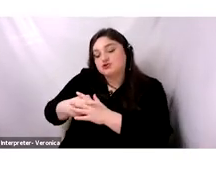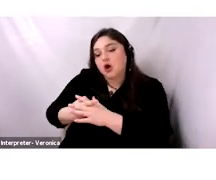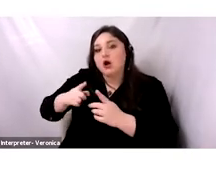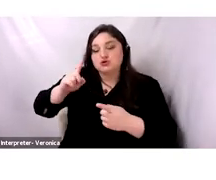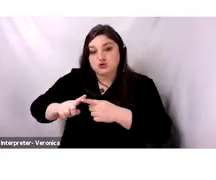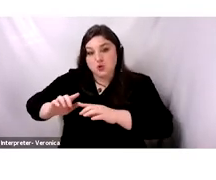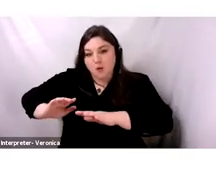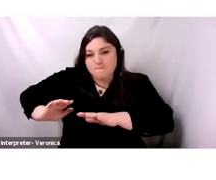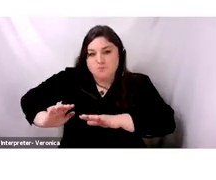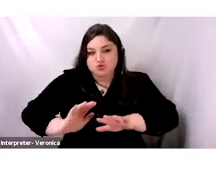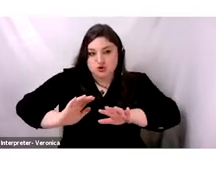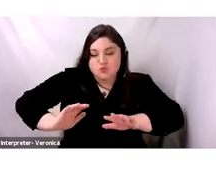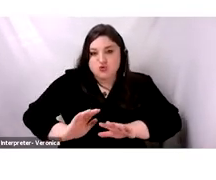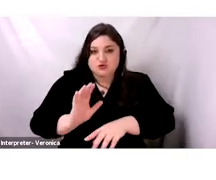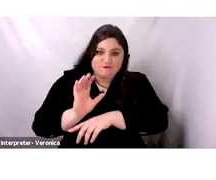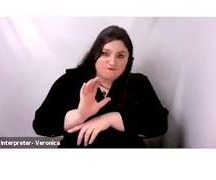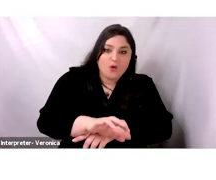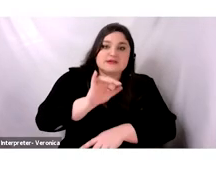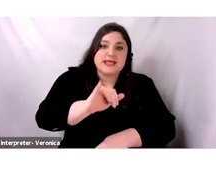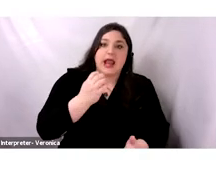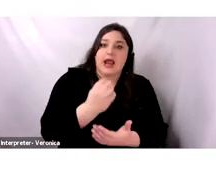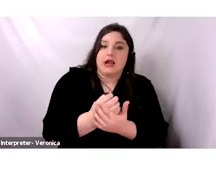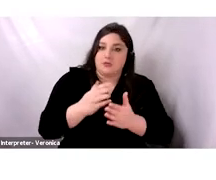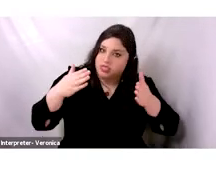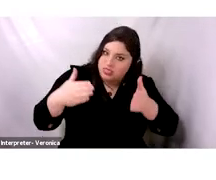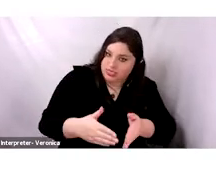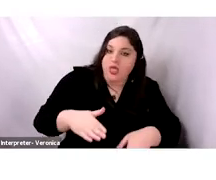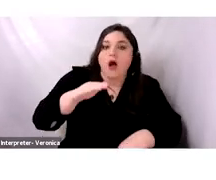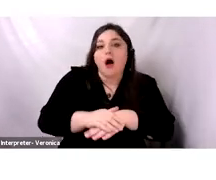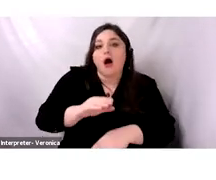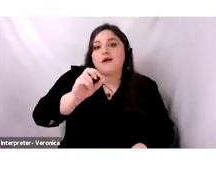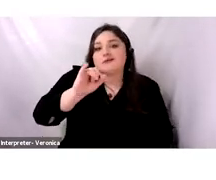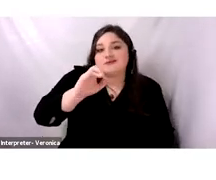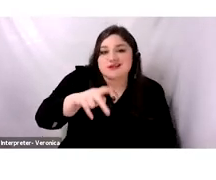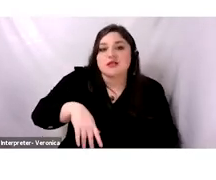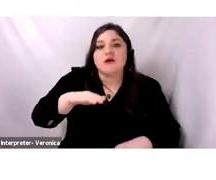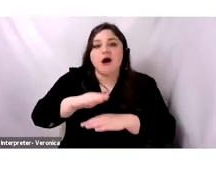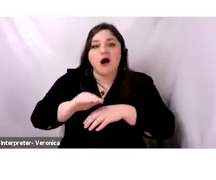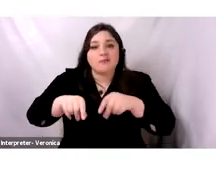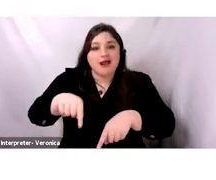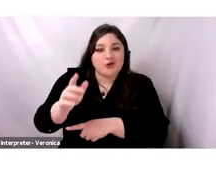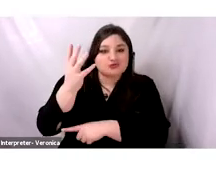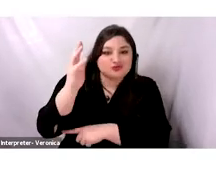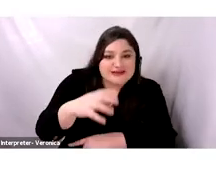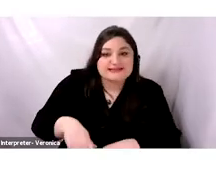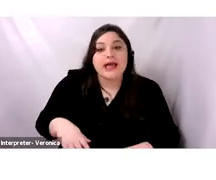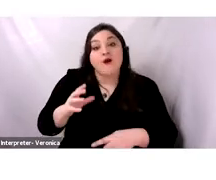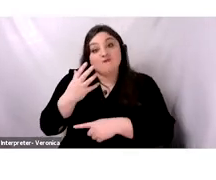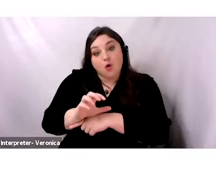actually abandon their ancestral indigenous agriculture because it didn't